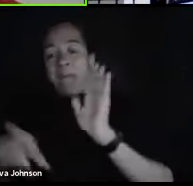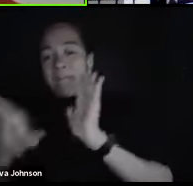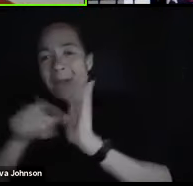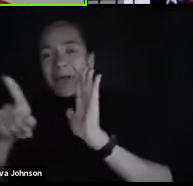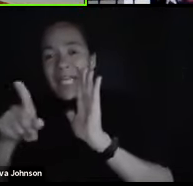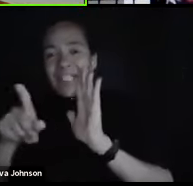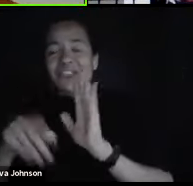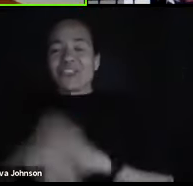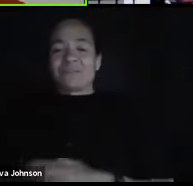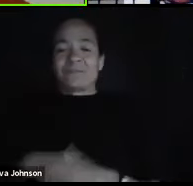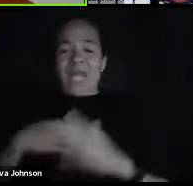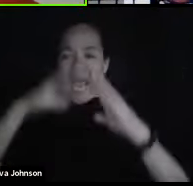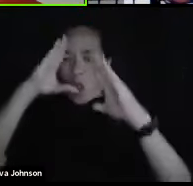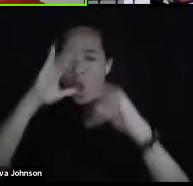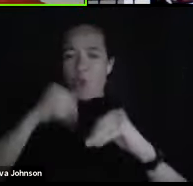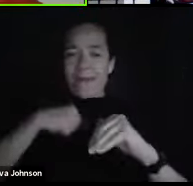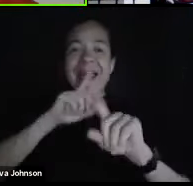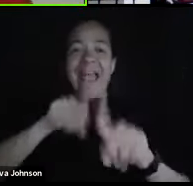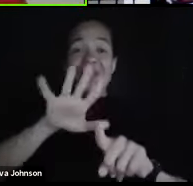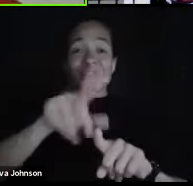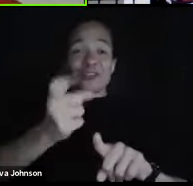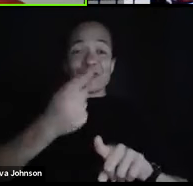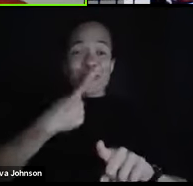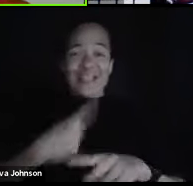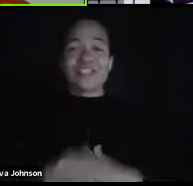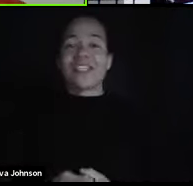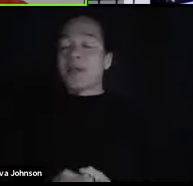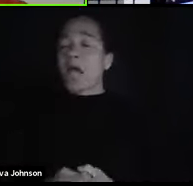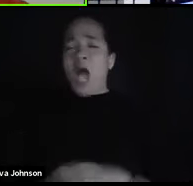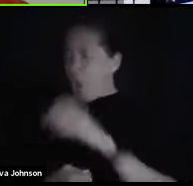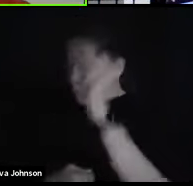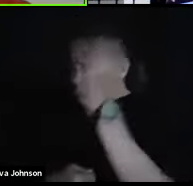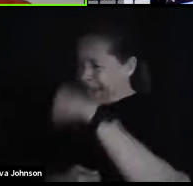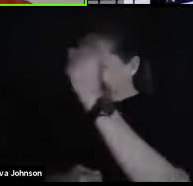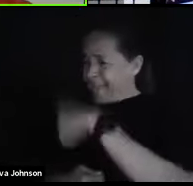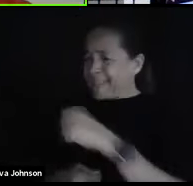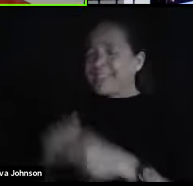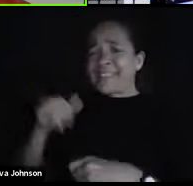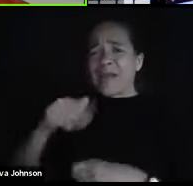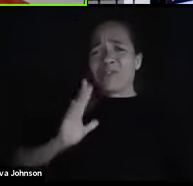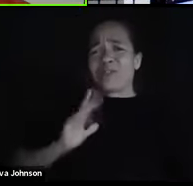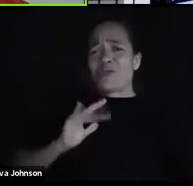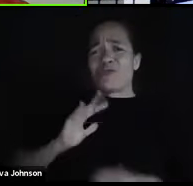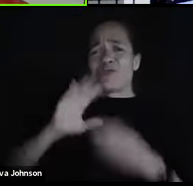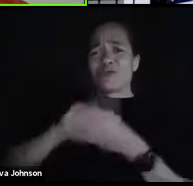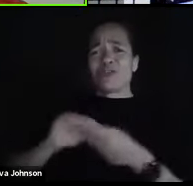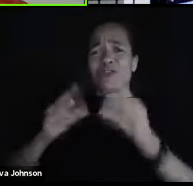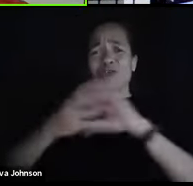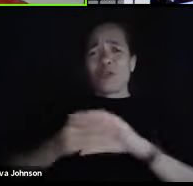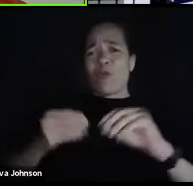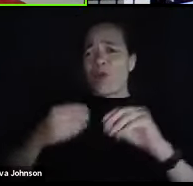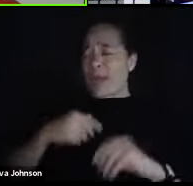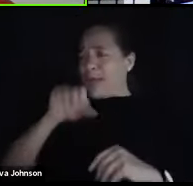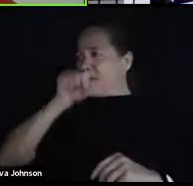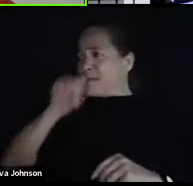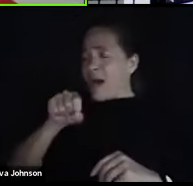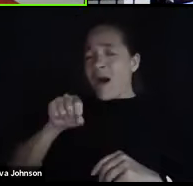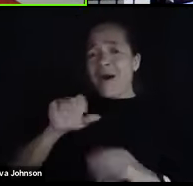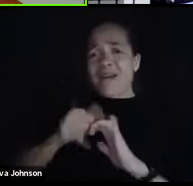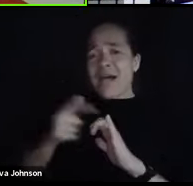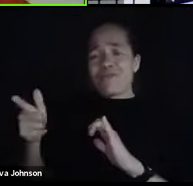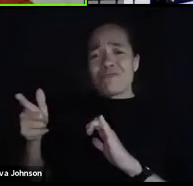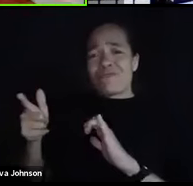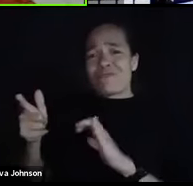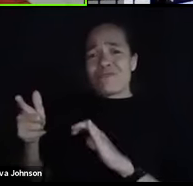I hope I answered your question. Yeah, that's such a very good answer. It's such a very cool story. I loved hearing that. That's fantastic how you can help